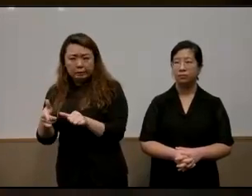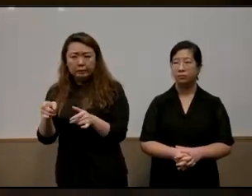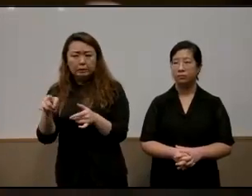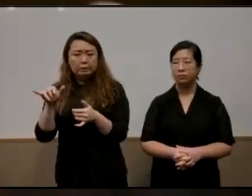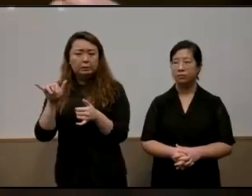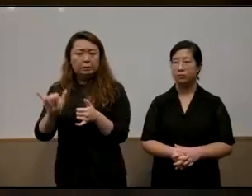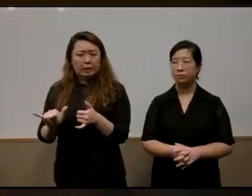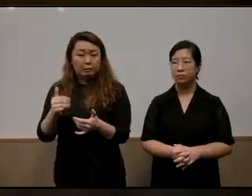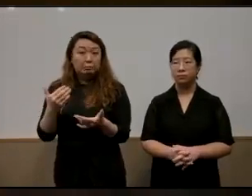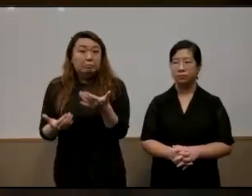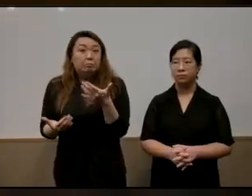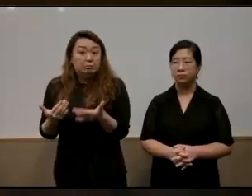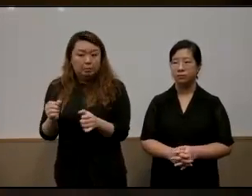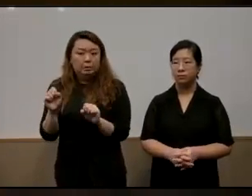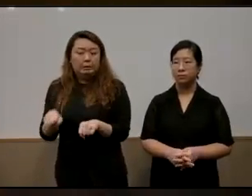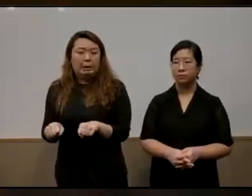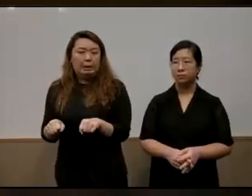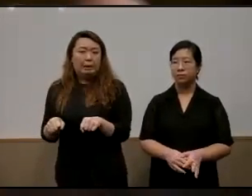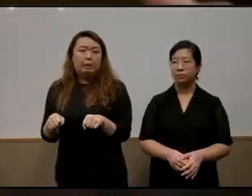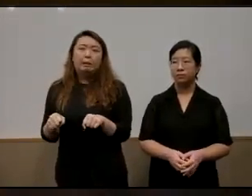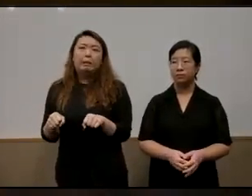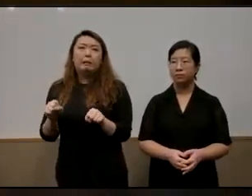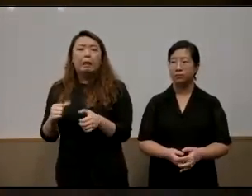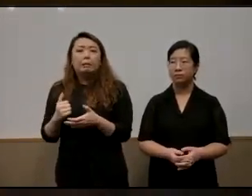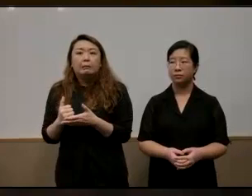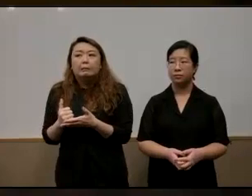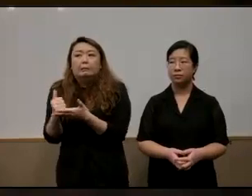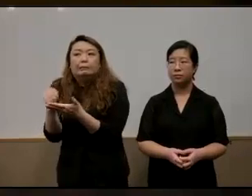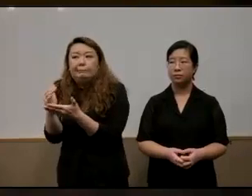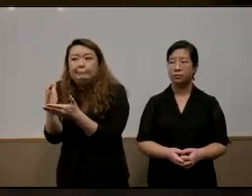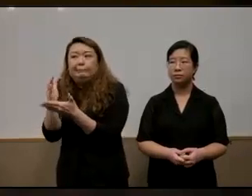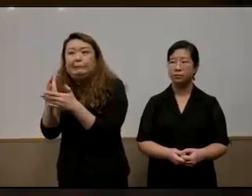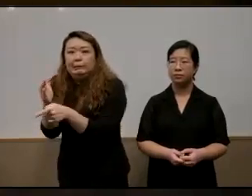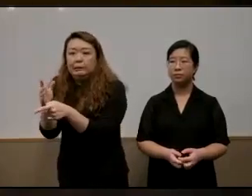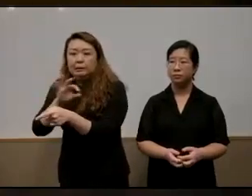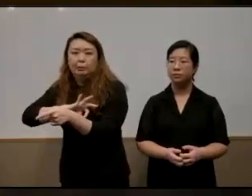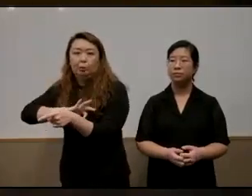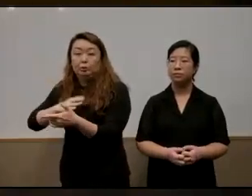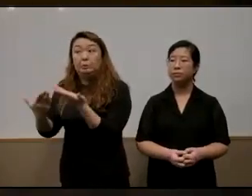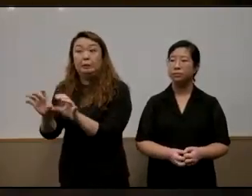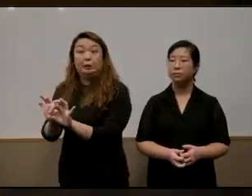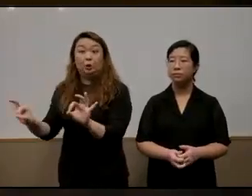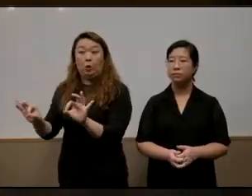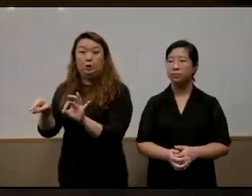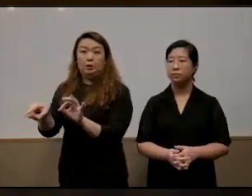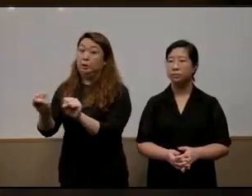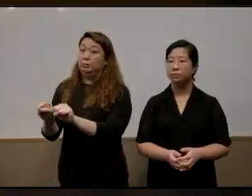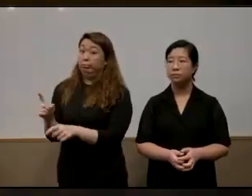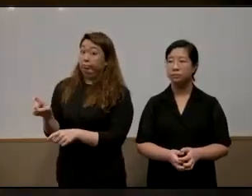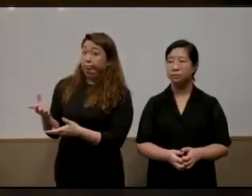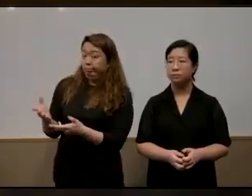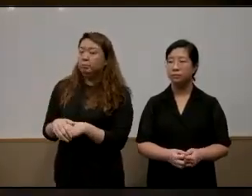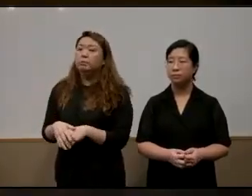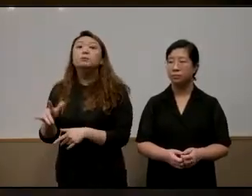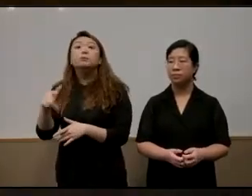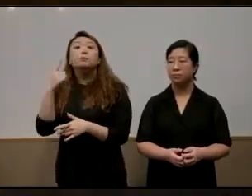um no further help to you know help them to entrench their their advantages like maybe the scholarship system right so the fact that